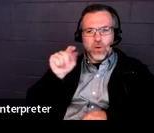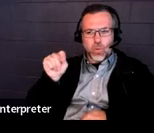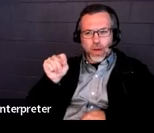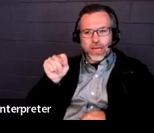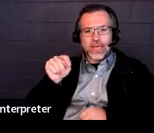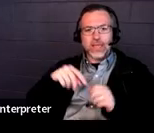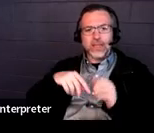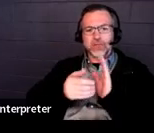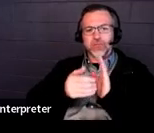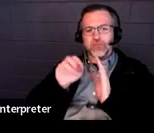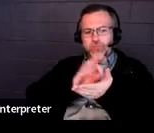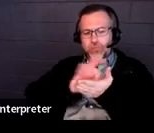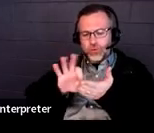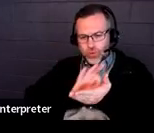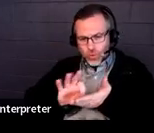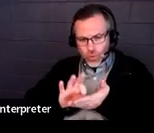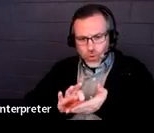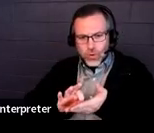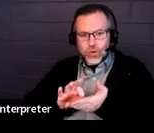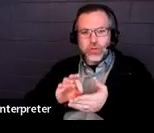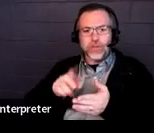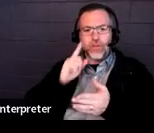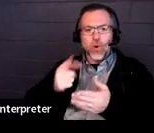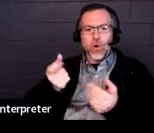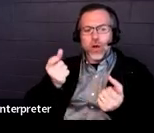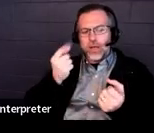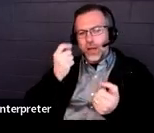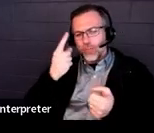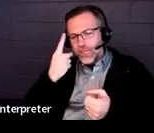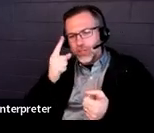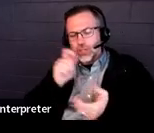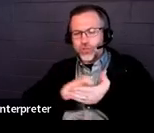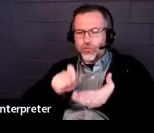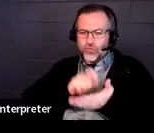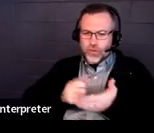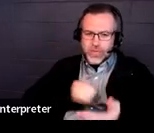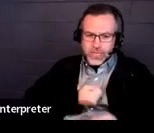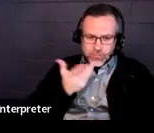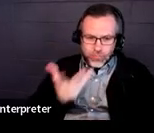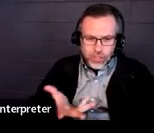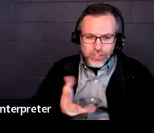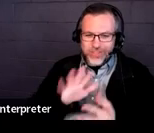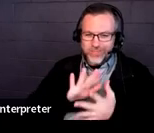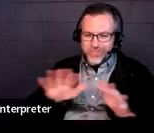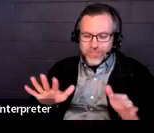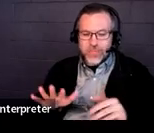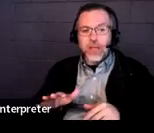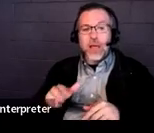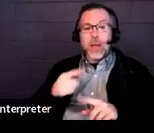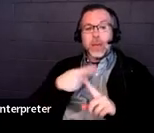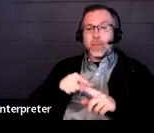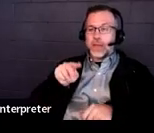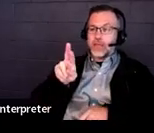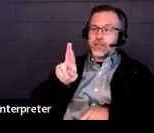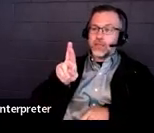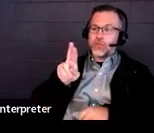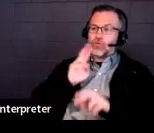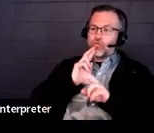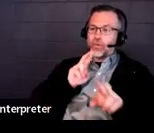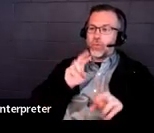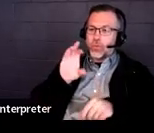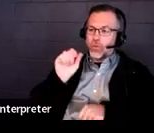comprehension, and written expression. And we also have some report card grades. So, you can say all those things